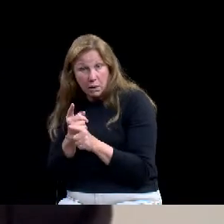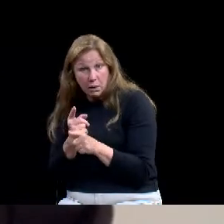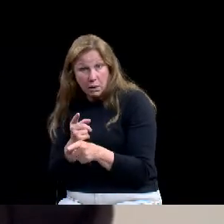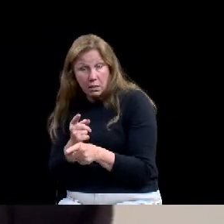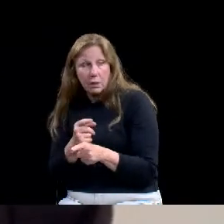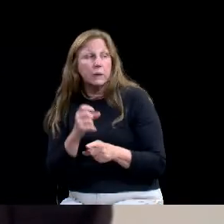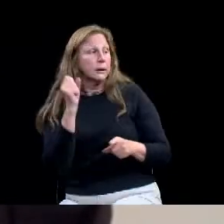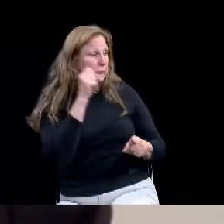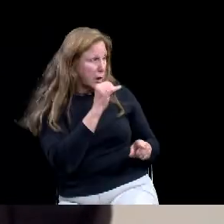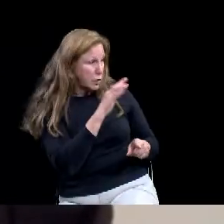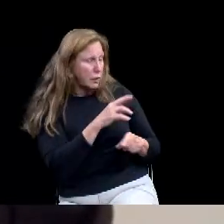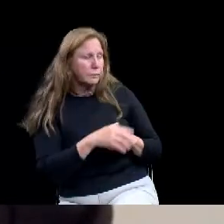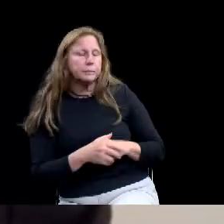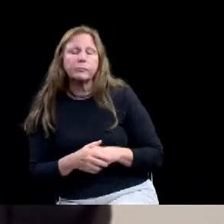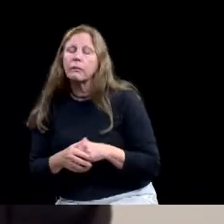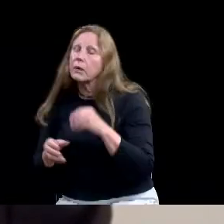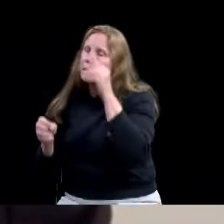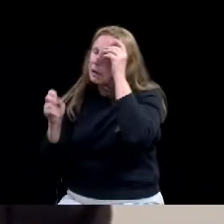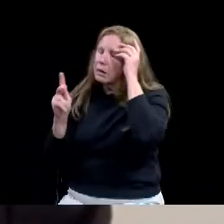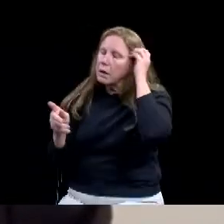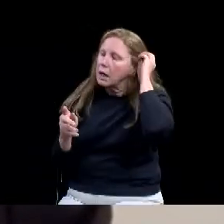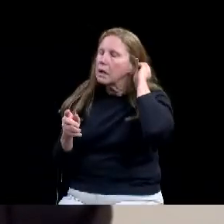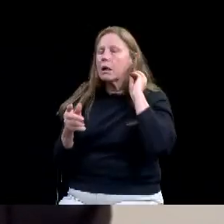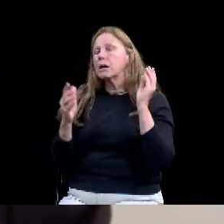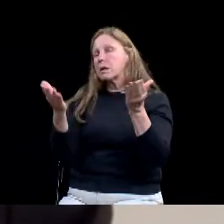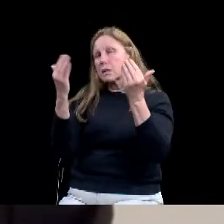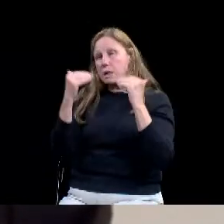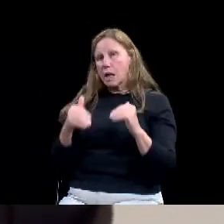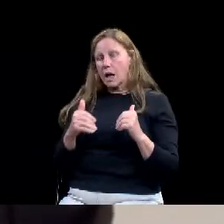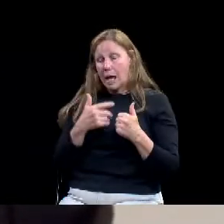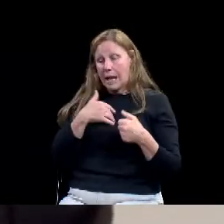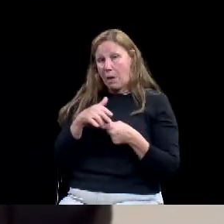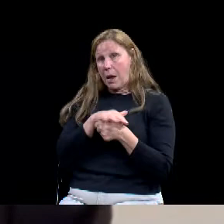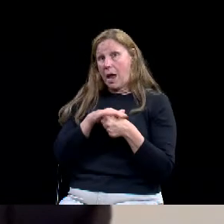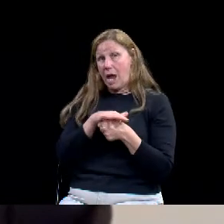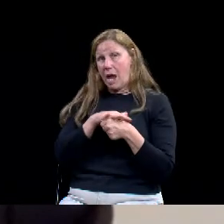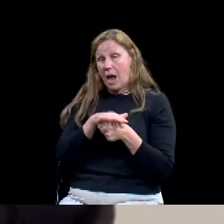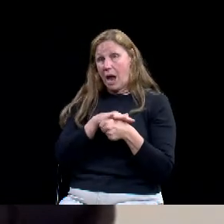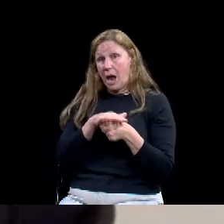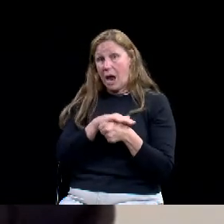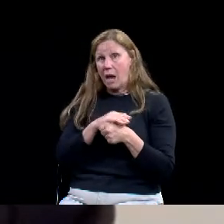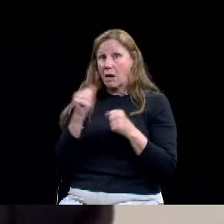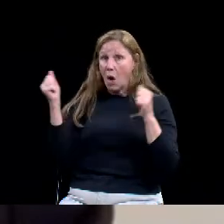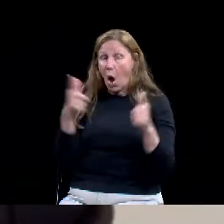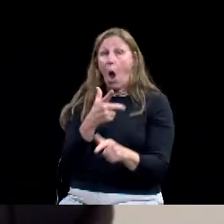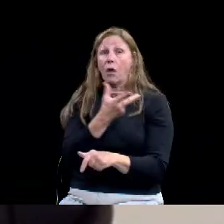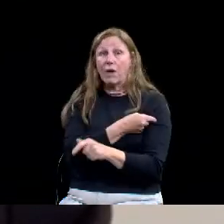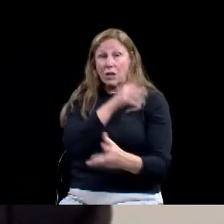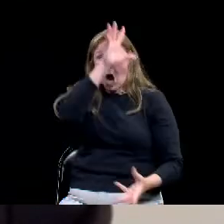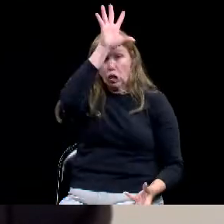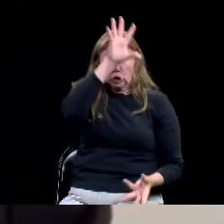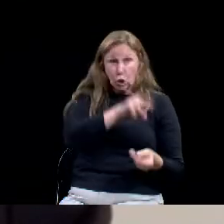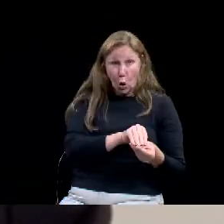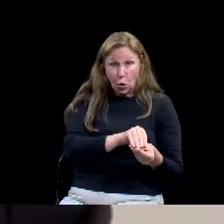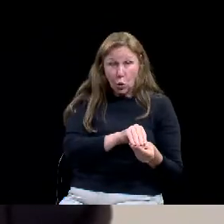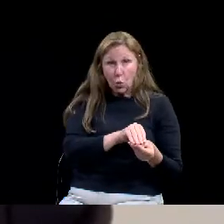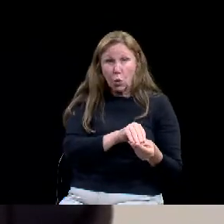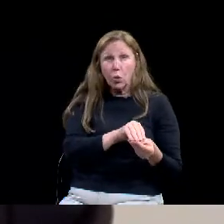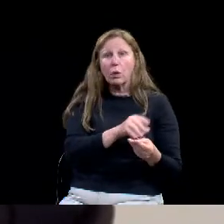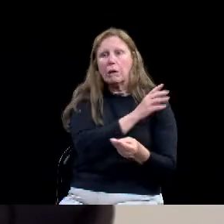clinics or hubs that 13.76 have gone to Hispanic of any race.